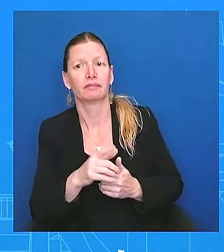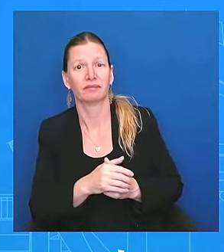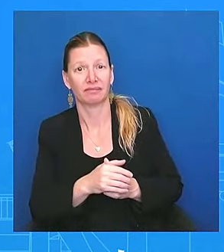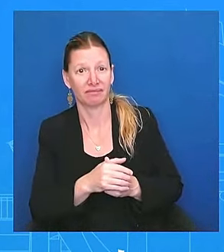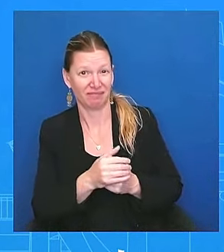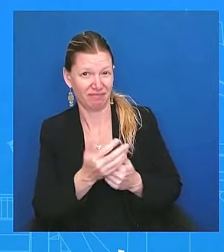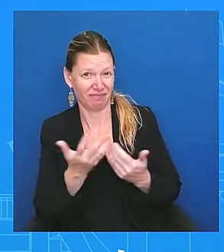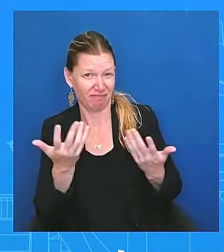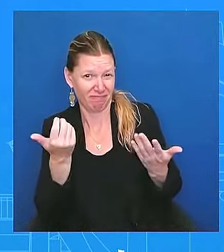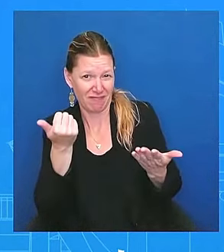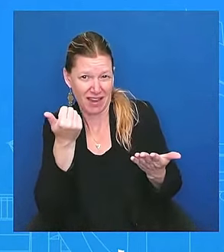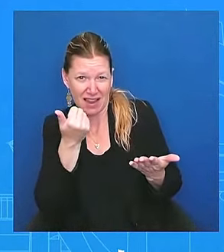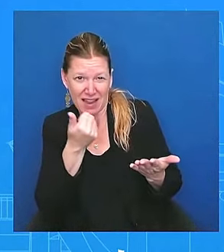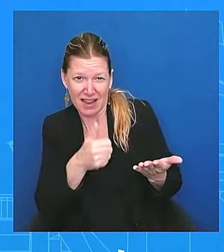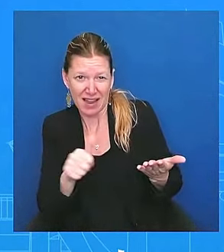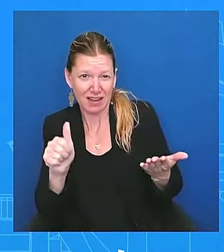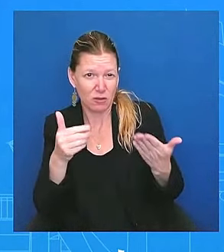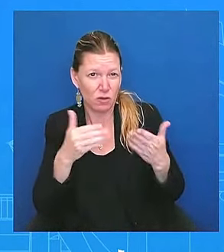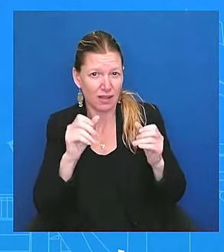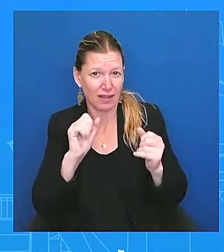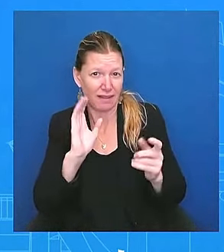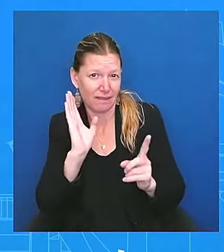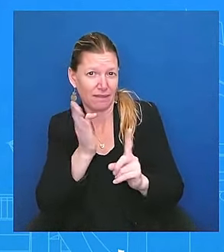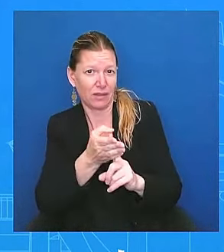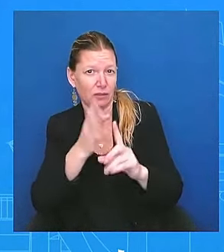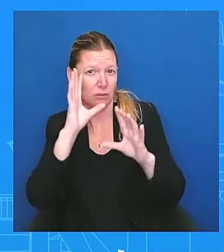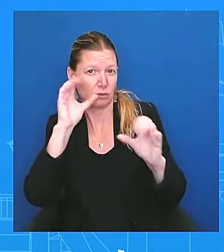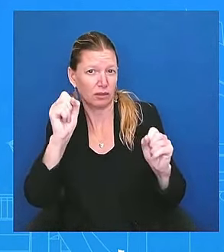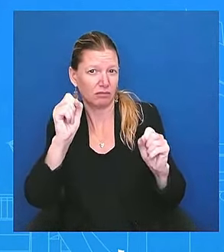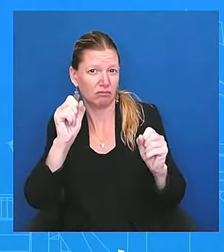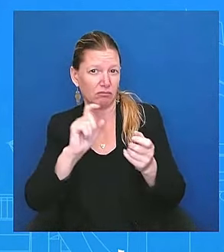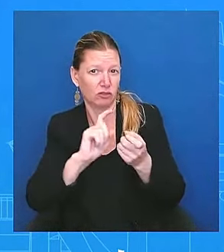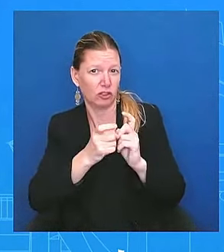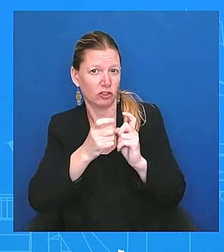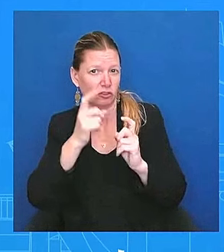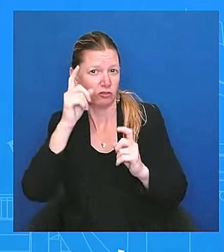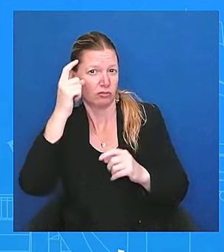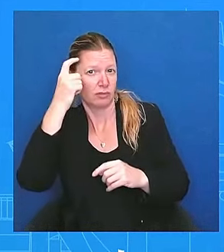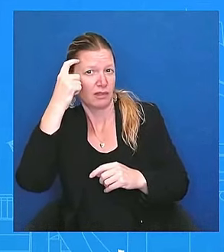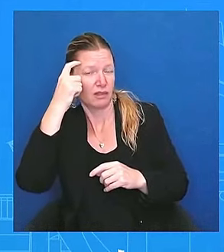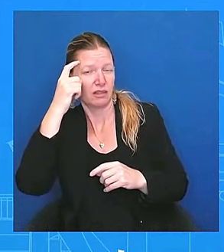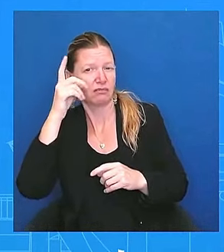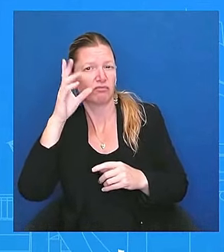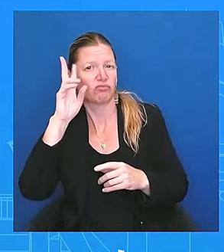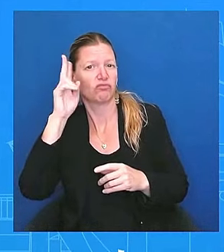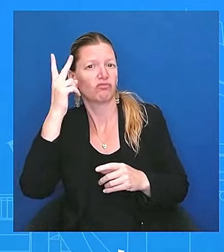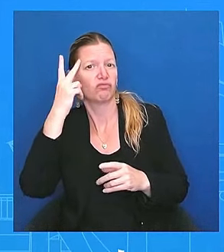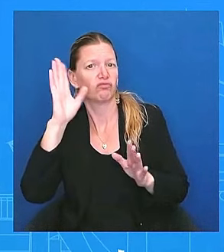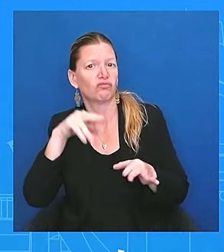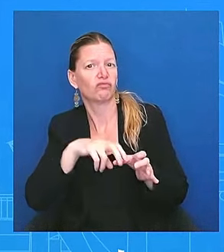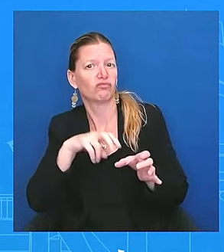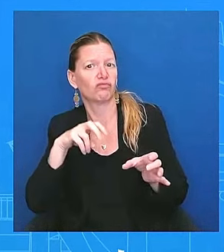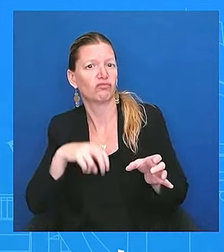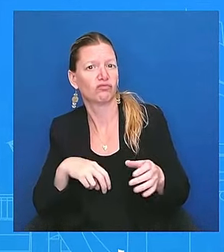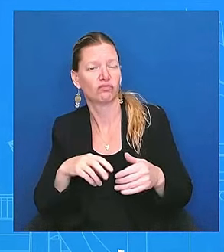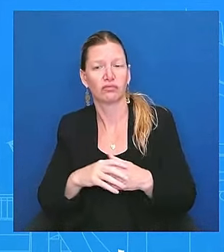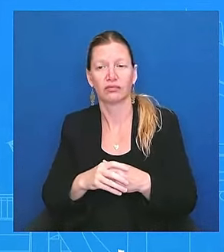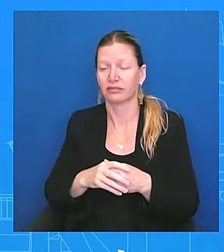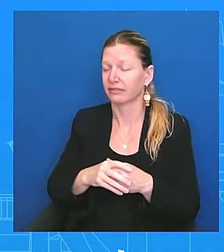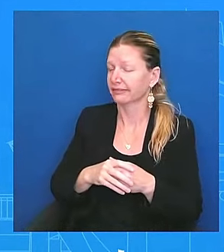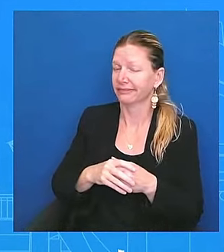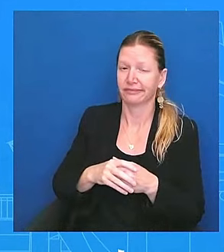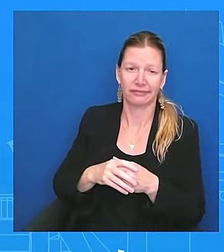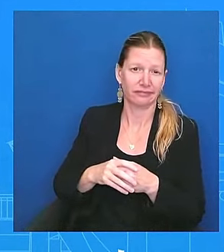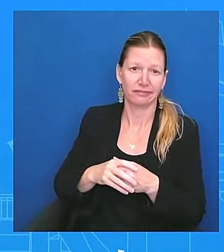I cannot lay out something that would change the president's mind. He has been very clear. Uh, and he's going to